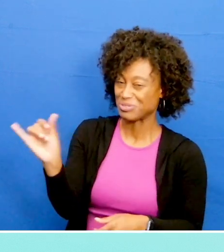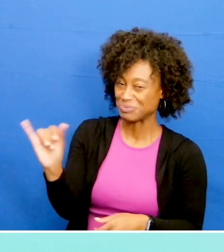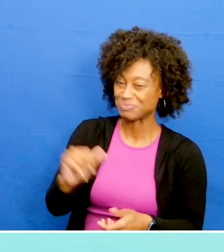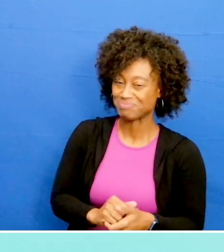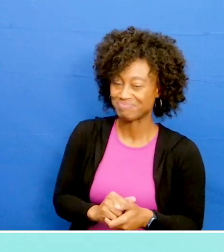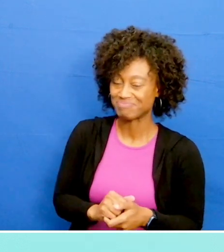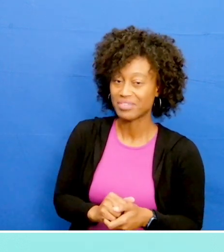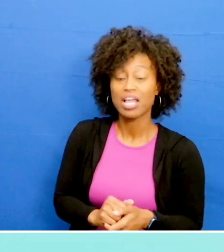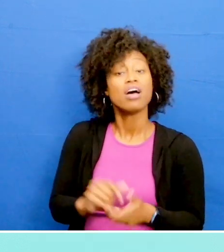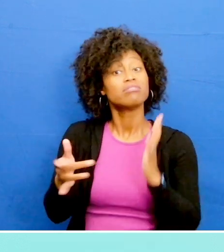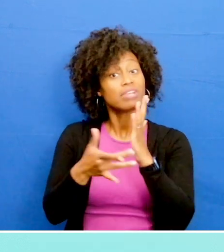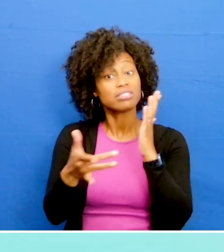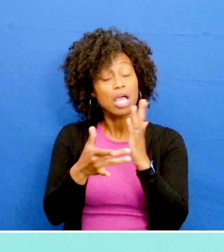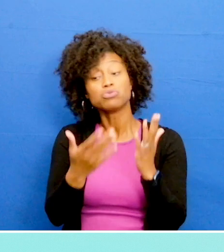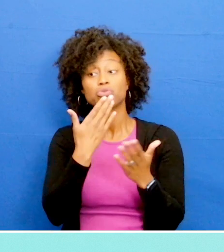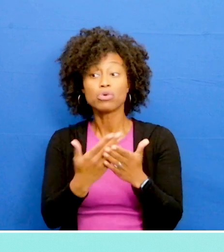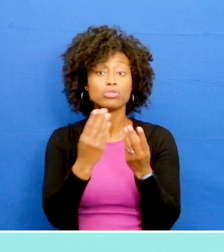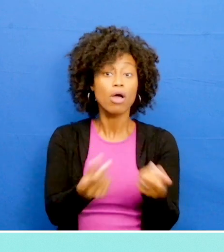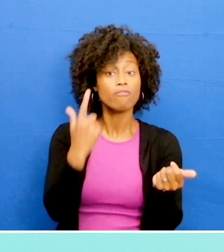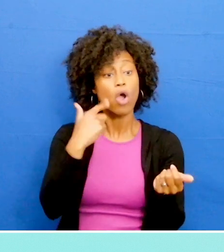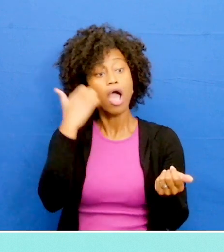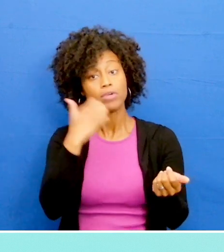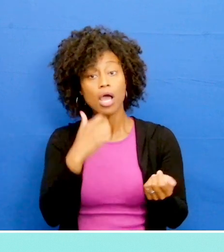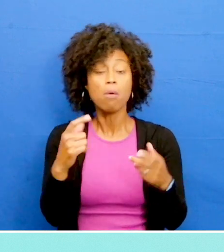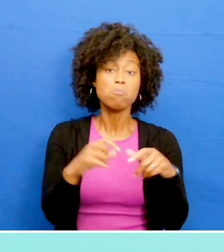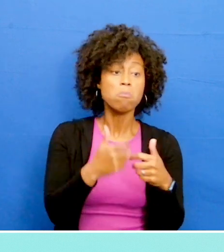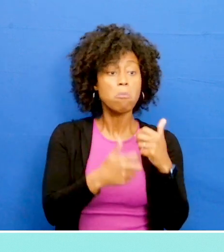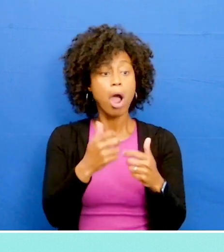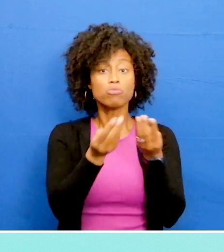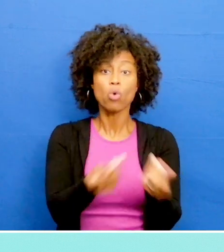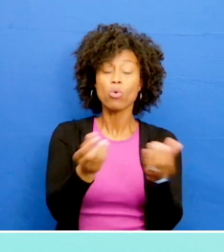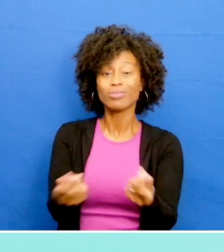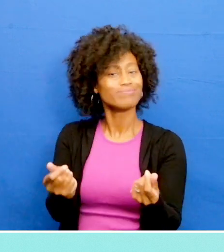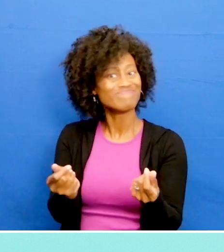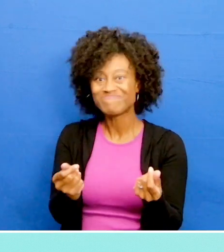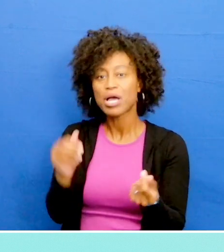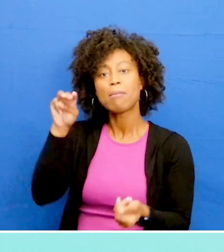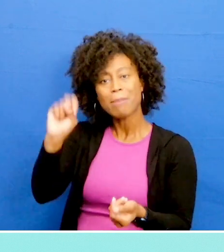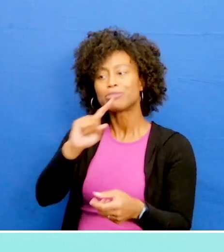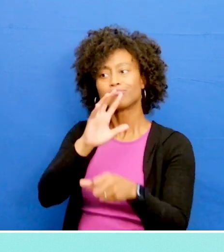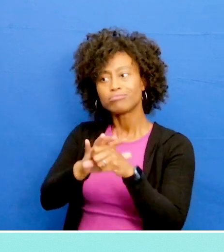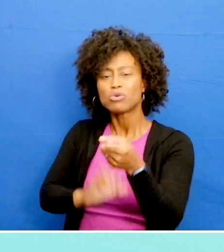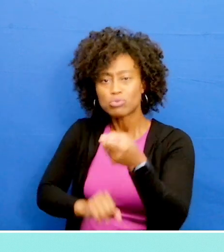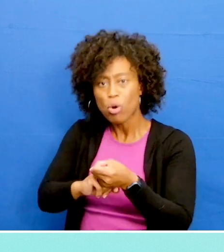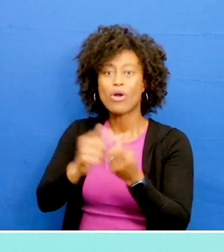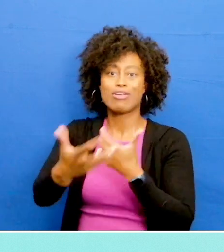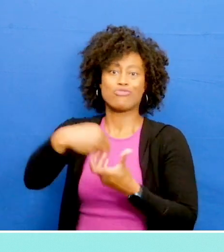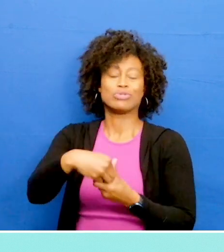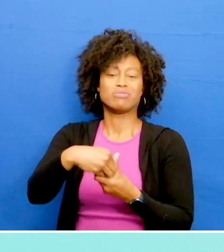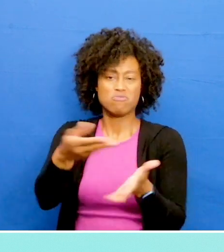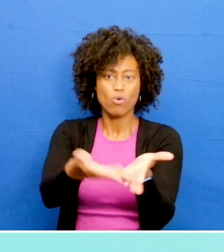These technologies are more than just practical solutions to everyday challenges. They embody Microsoft's dedication to inclusiveness.